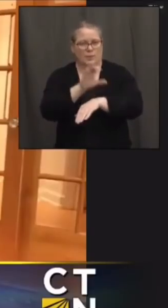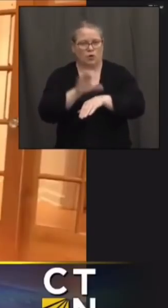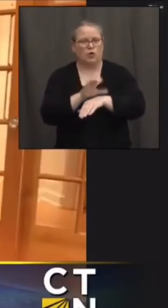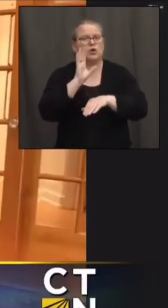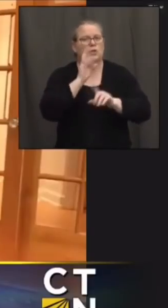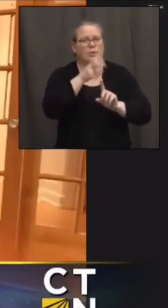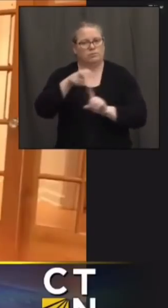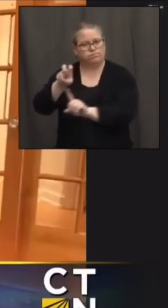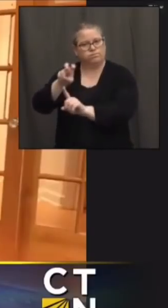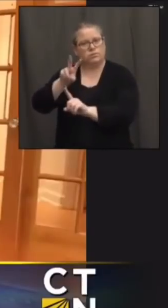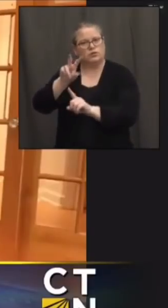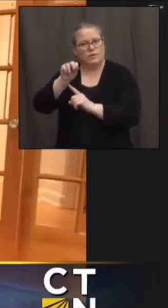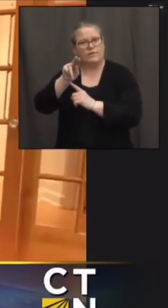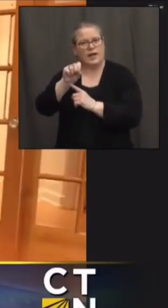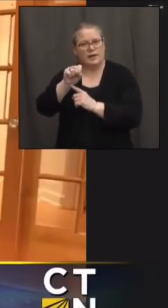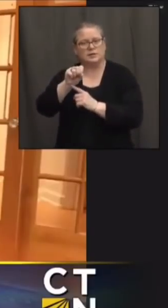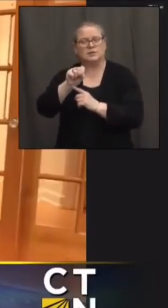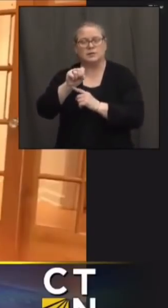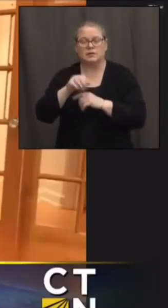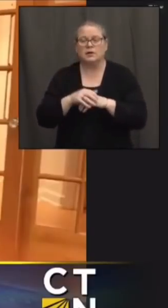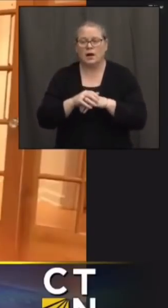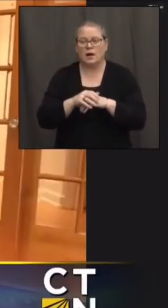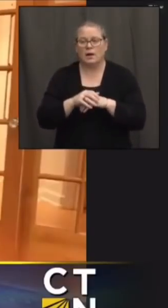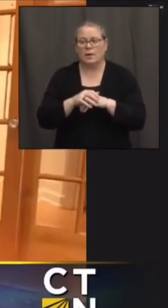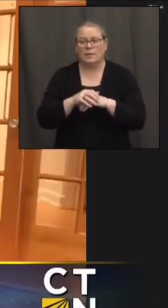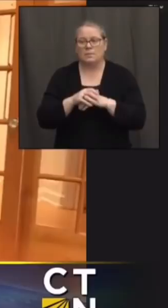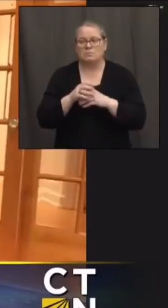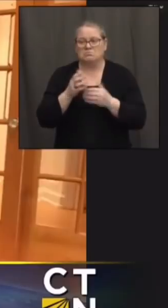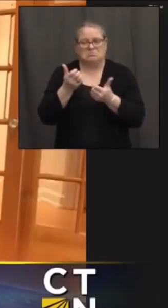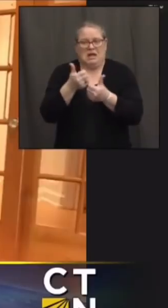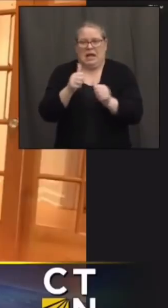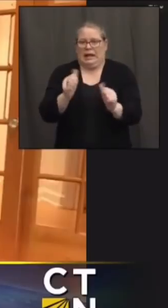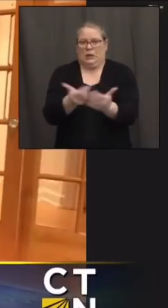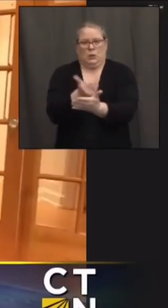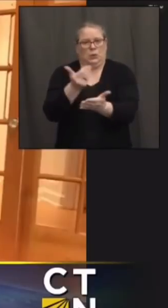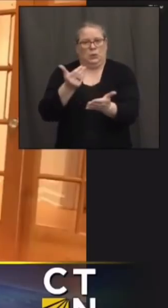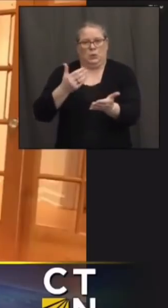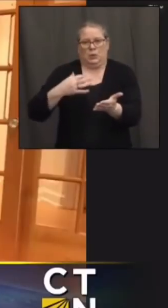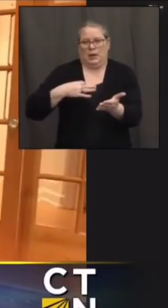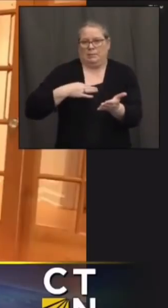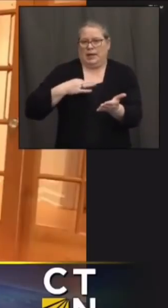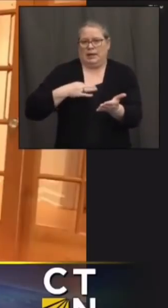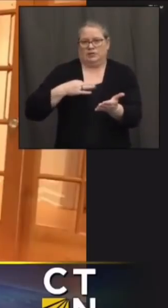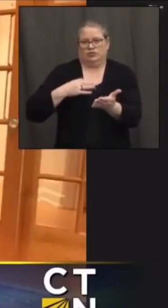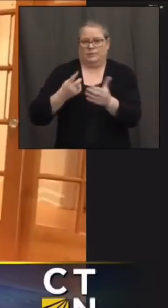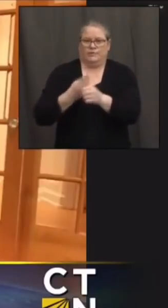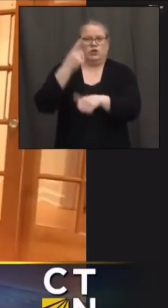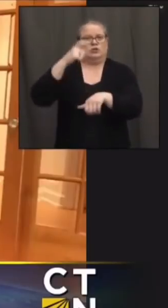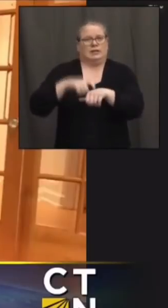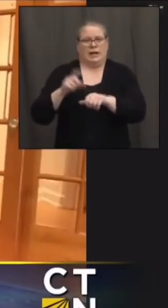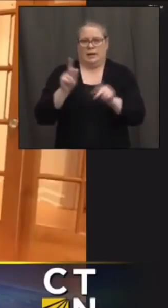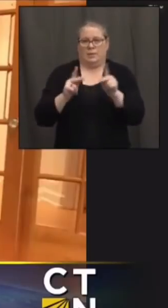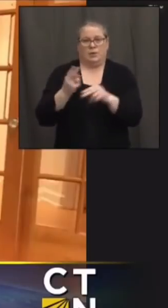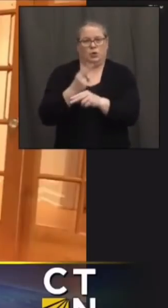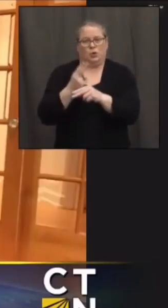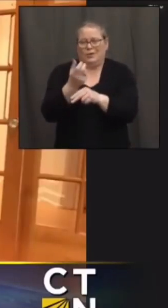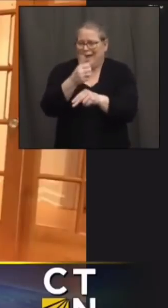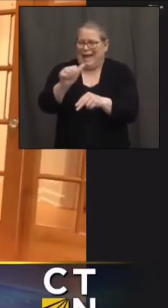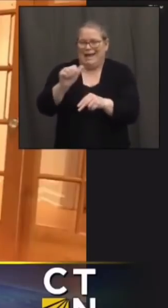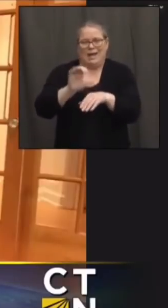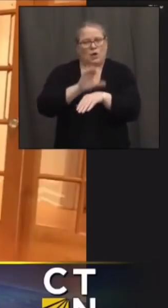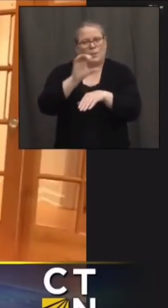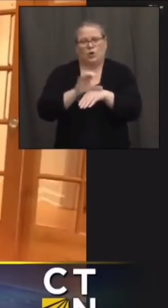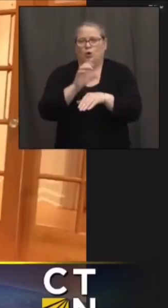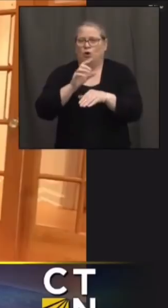vams but like any new um you know uh application that someone's using for the first time uh it may not be